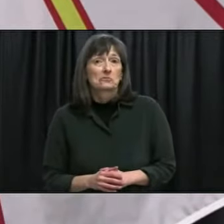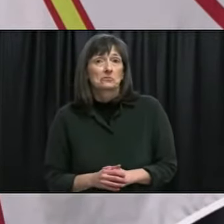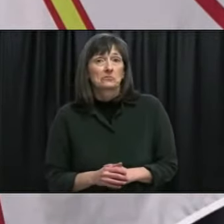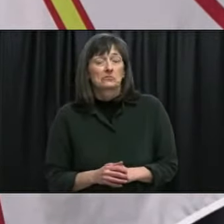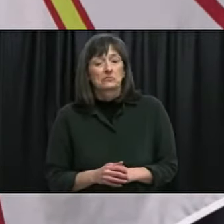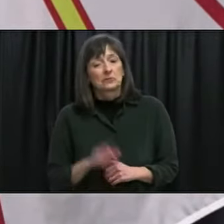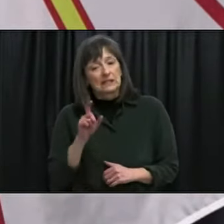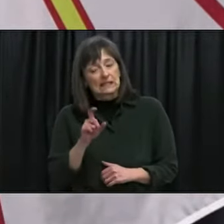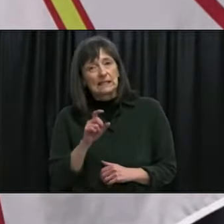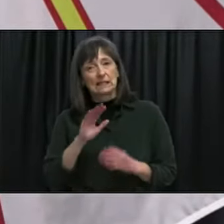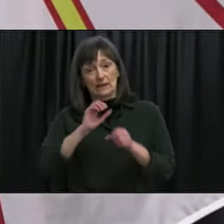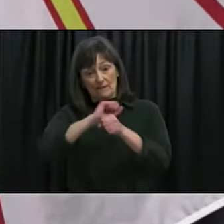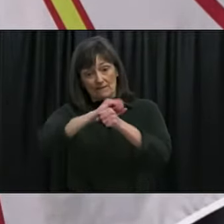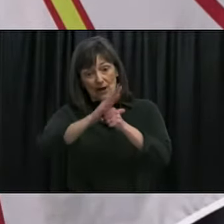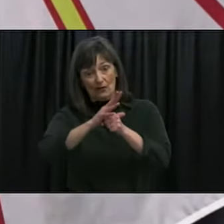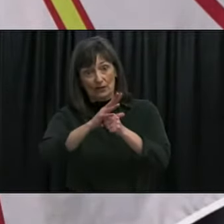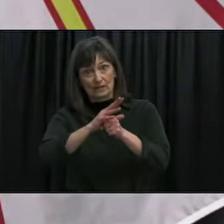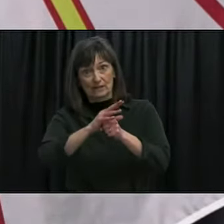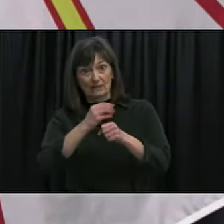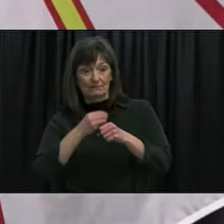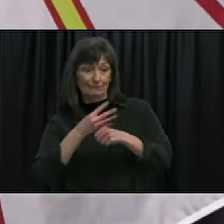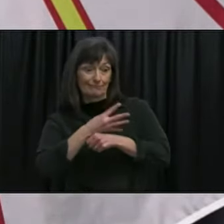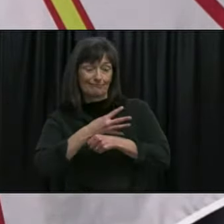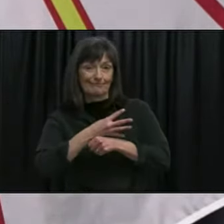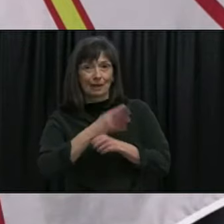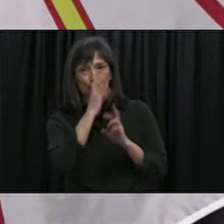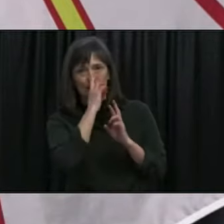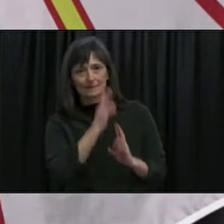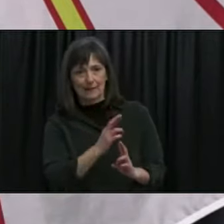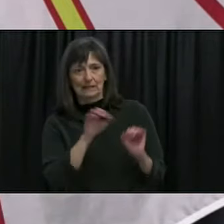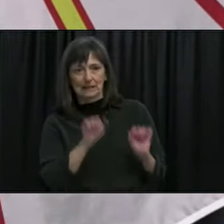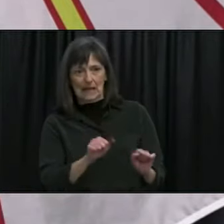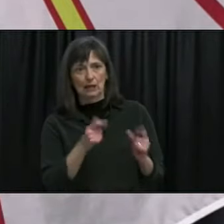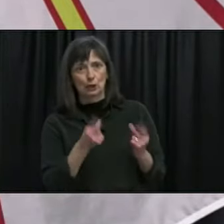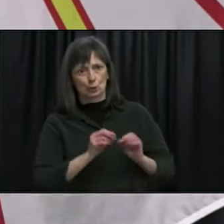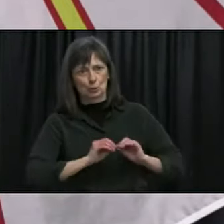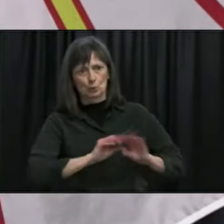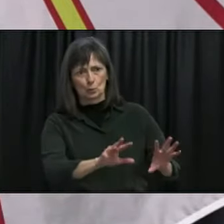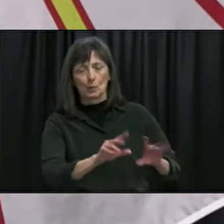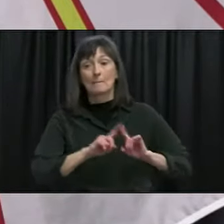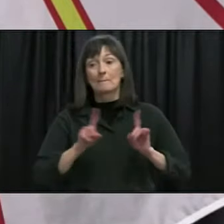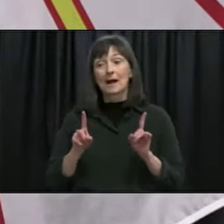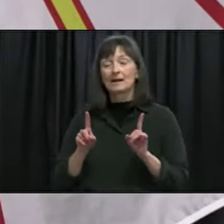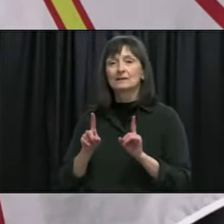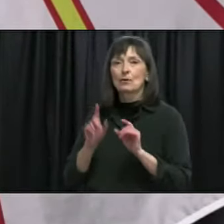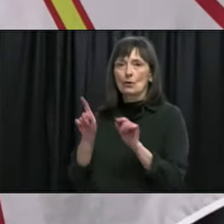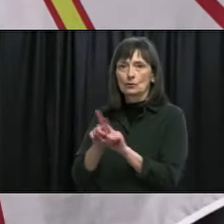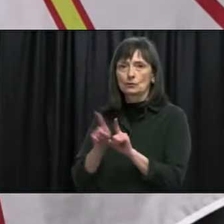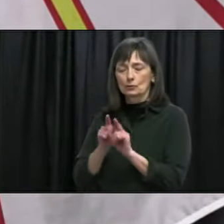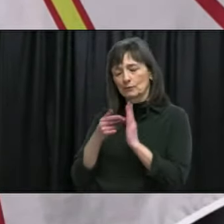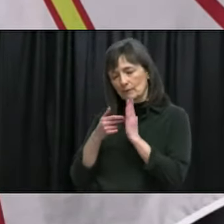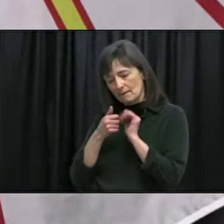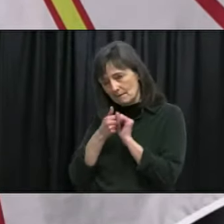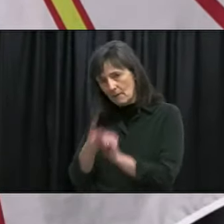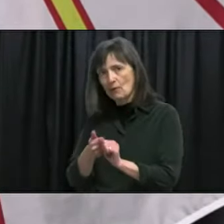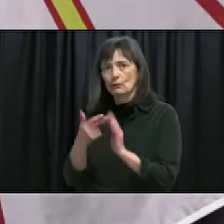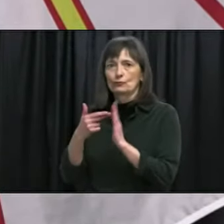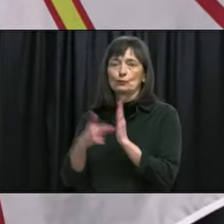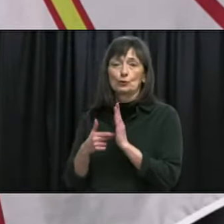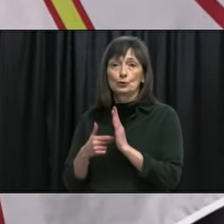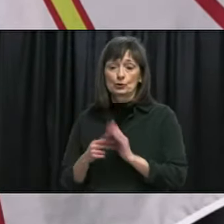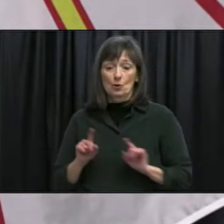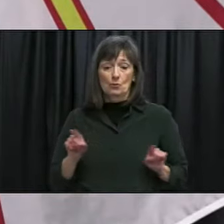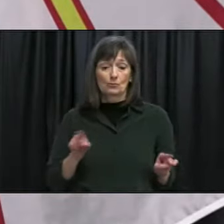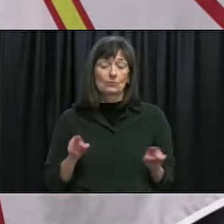respect the virus but also have confidence that with the correct public health measures we can take control of the situation so surprised in both